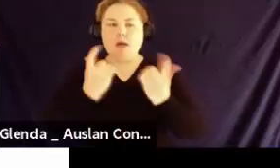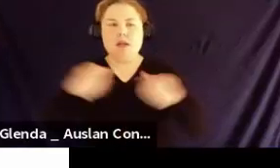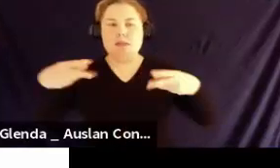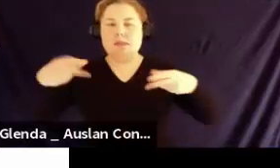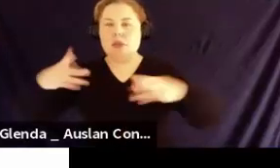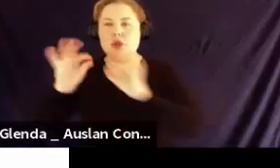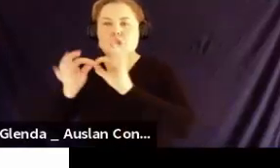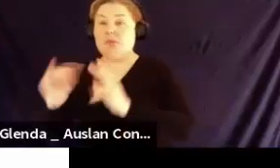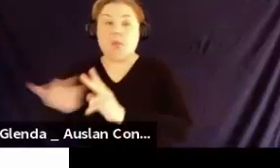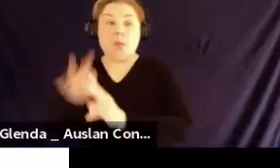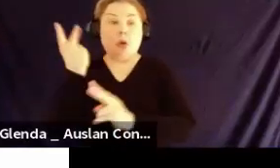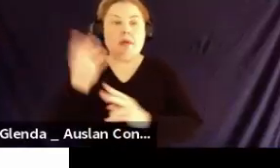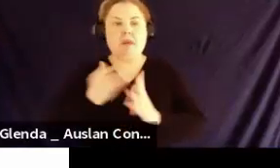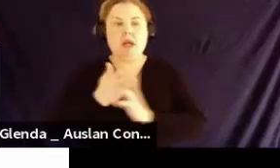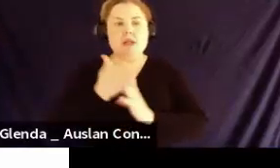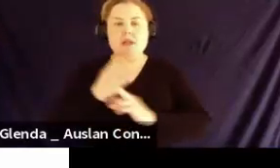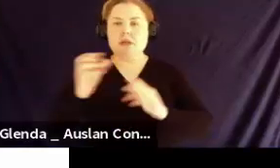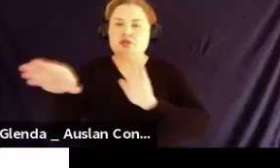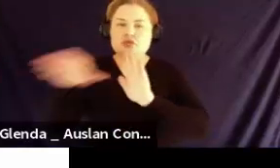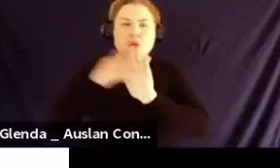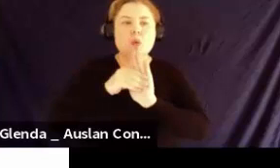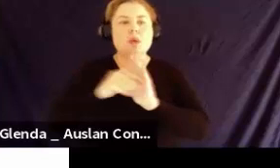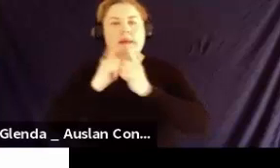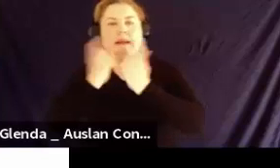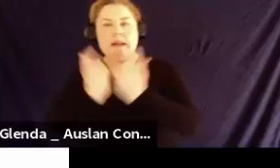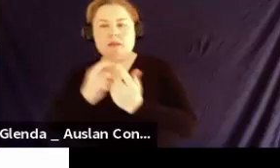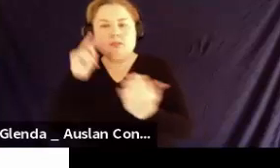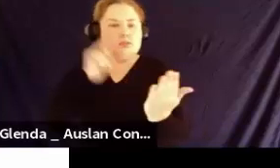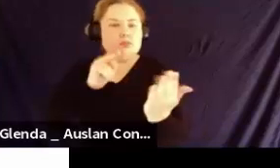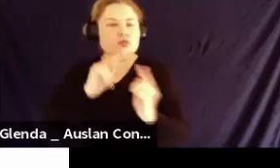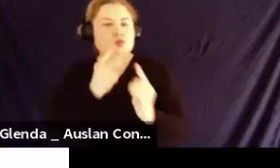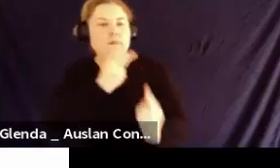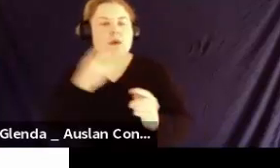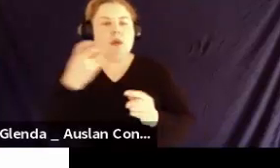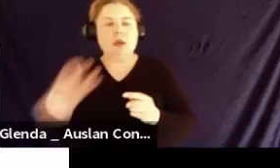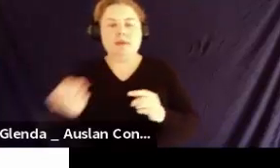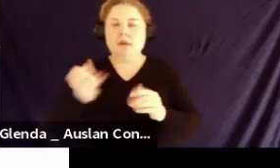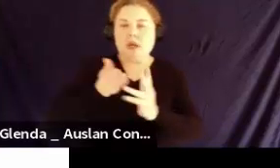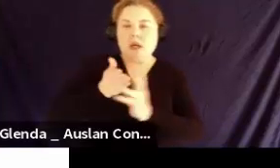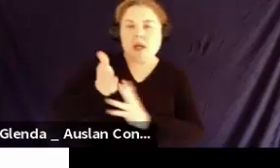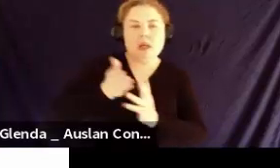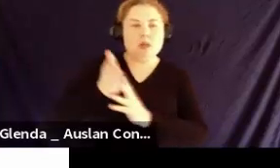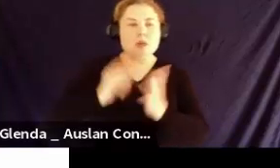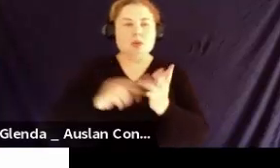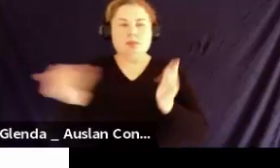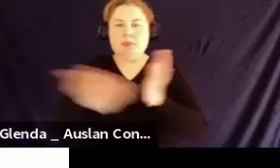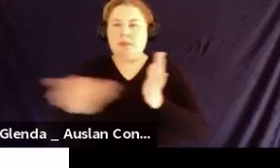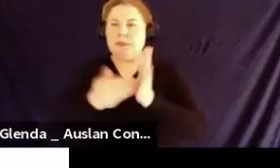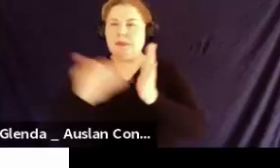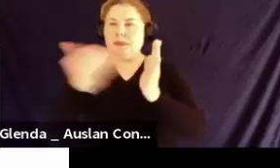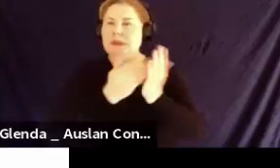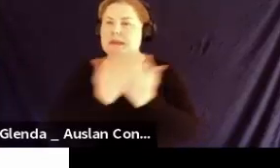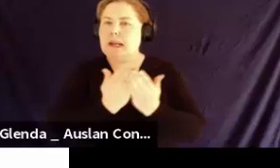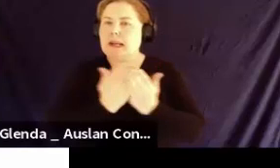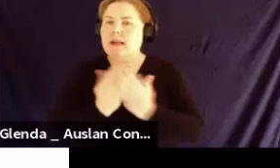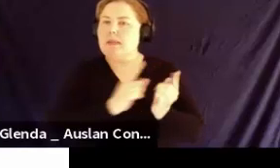We have access to recordings and classes for review. We have access to all additional study materials, including